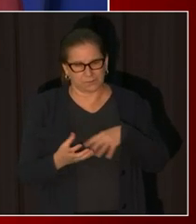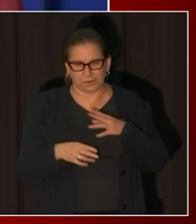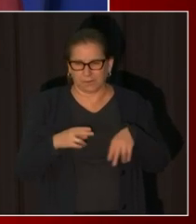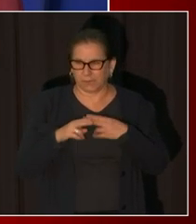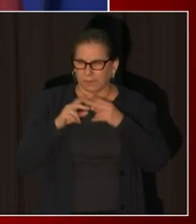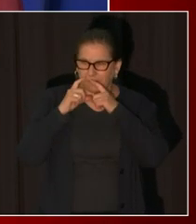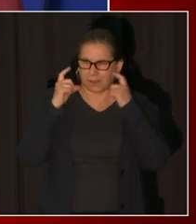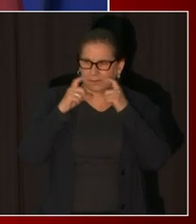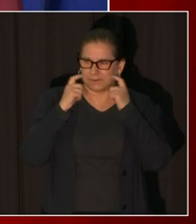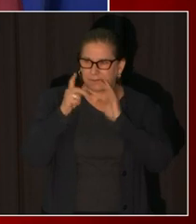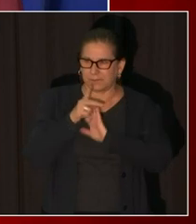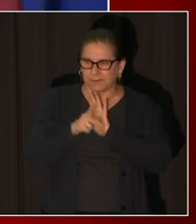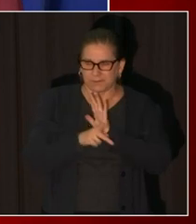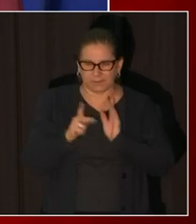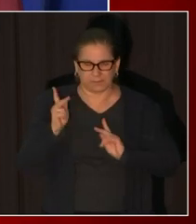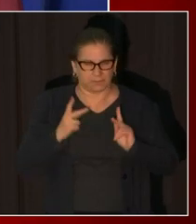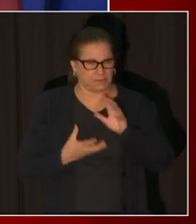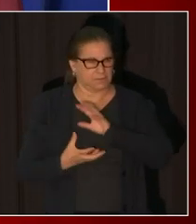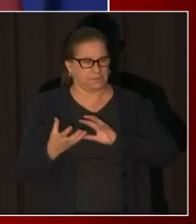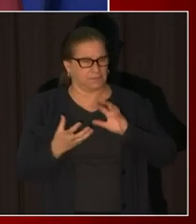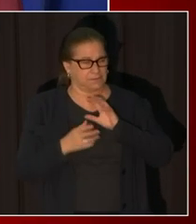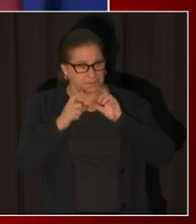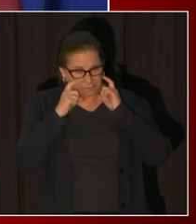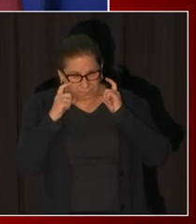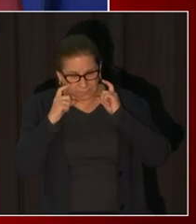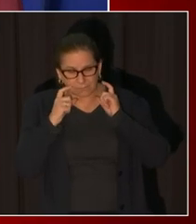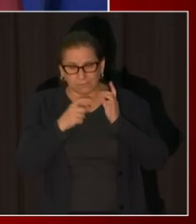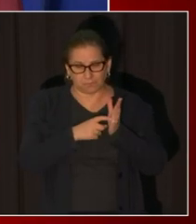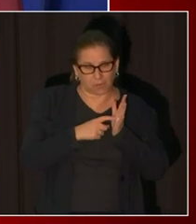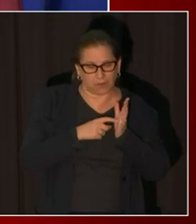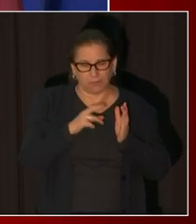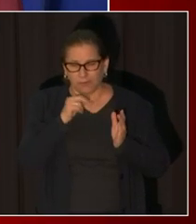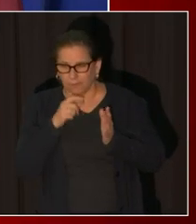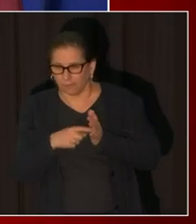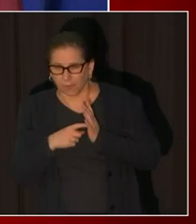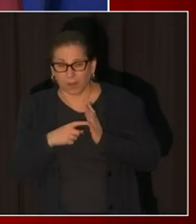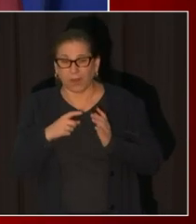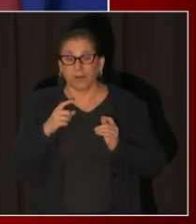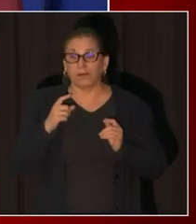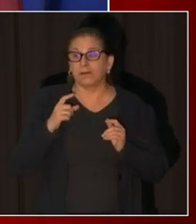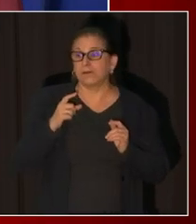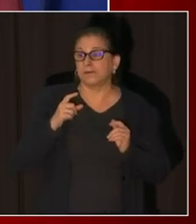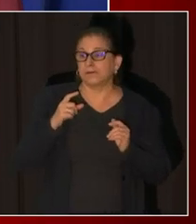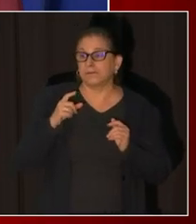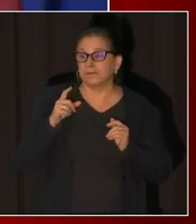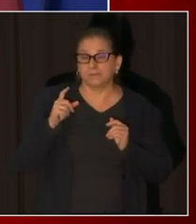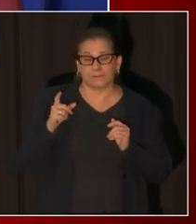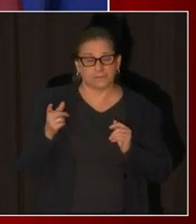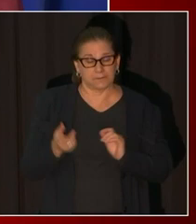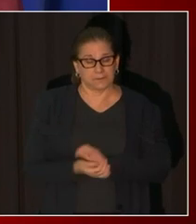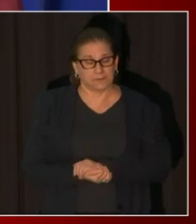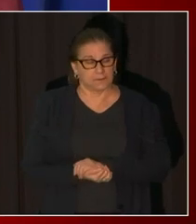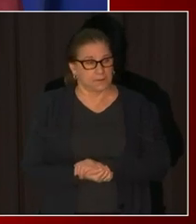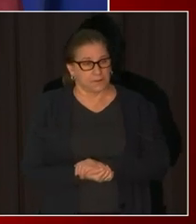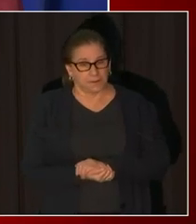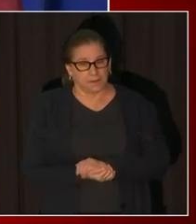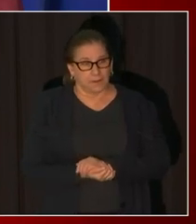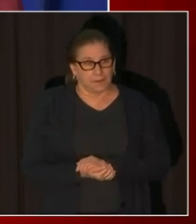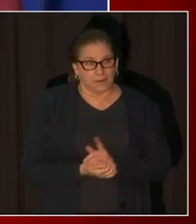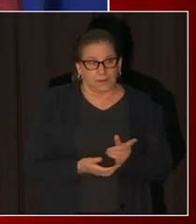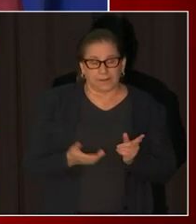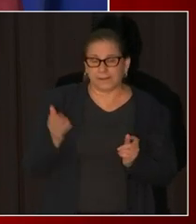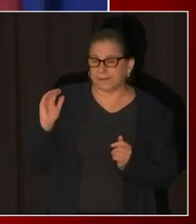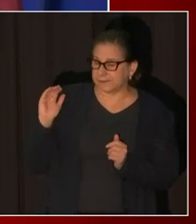i don't believe it was i don't believe it came up in the briefing on wednesday but it then was in the press release but then there was you know us trying to